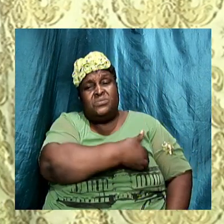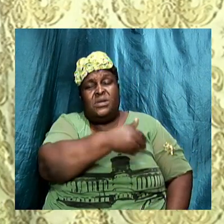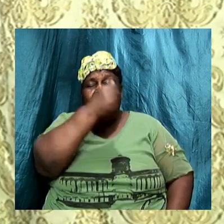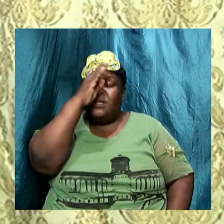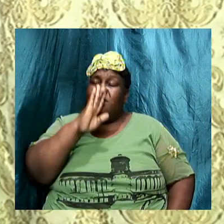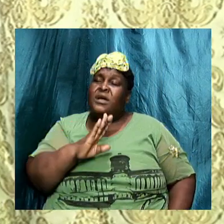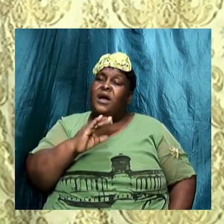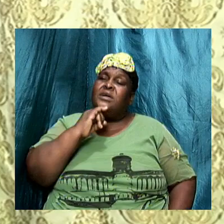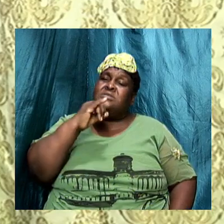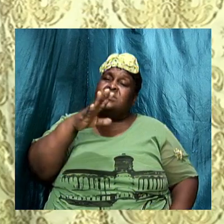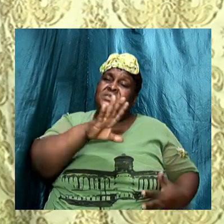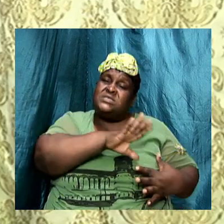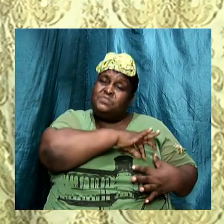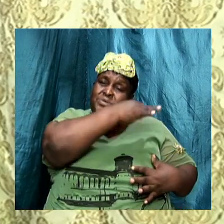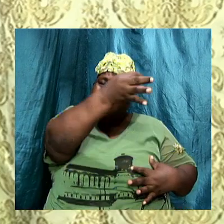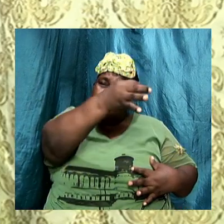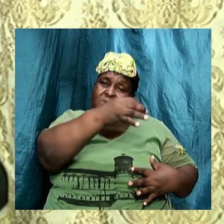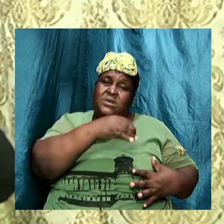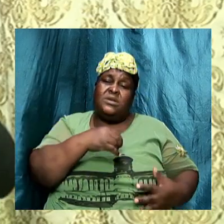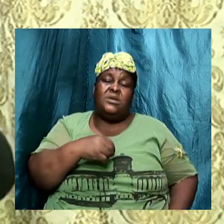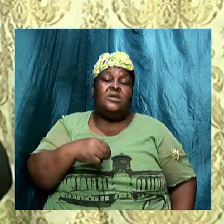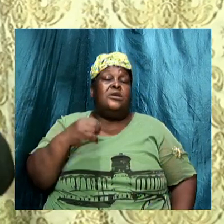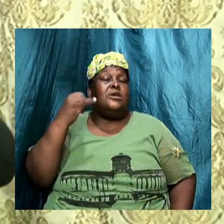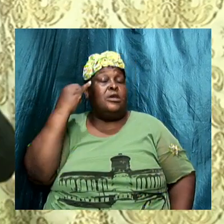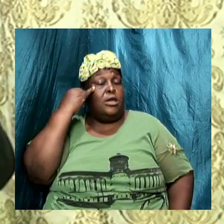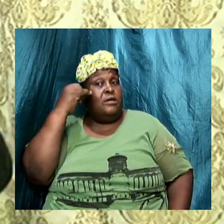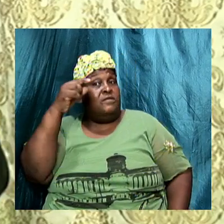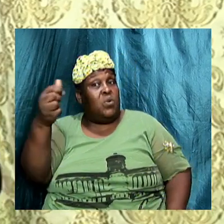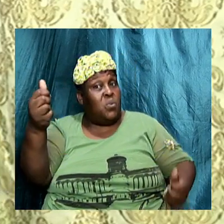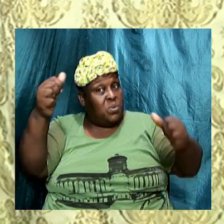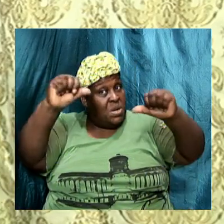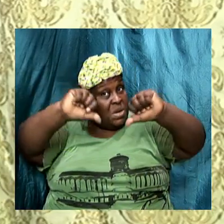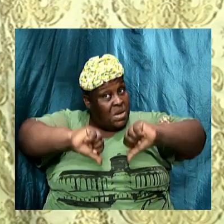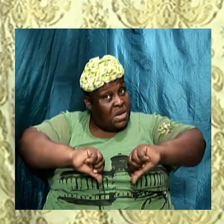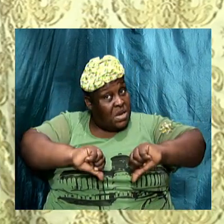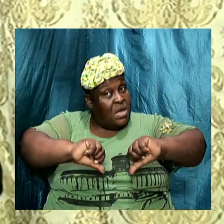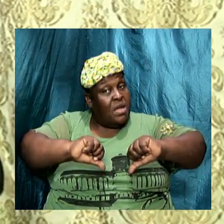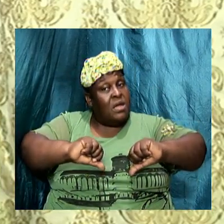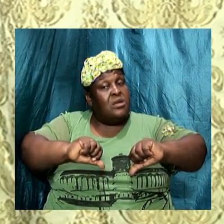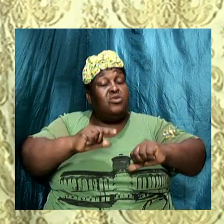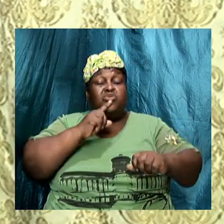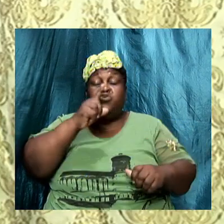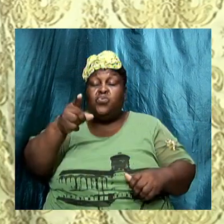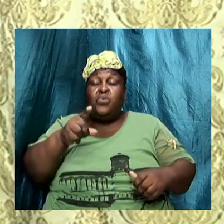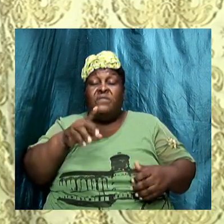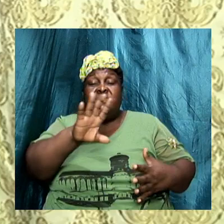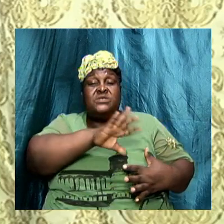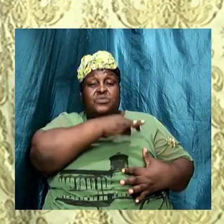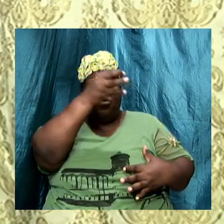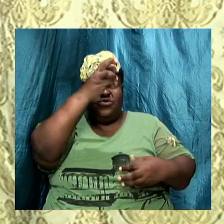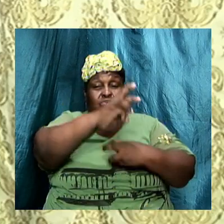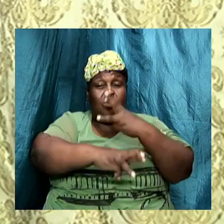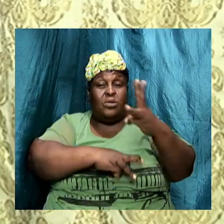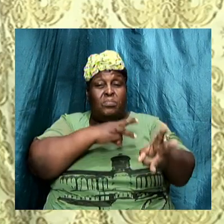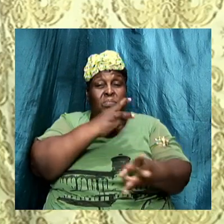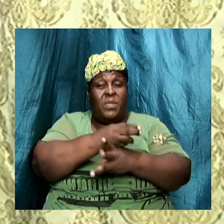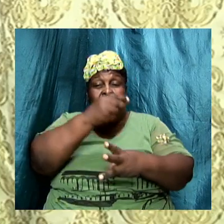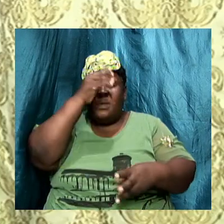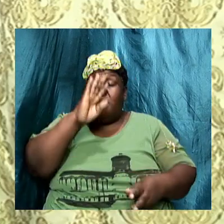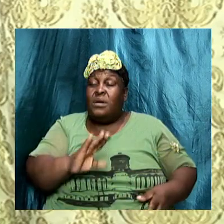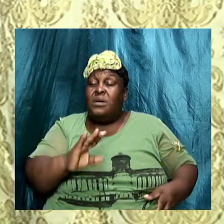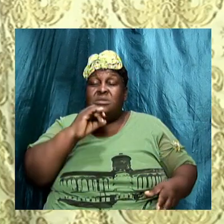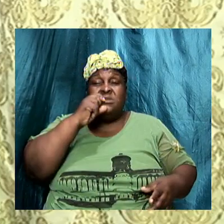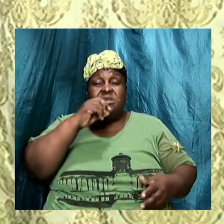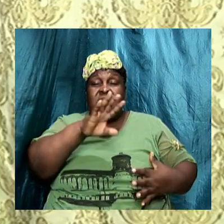you deny the fact of a spiritual world God is a spirit and they that worship him